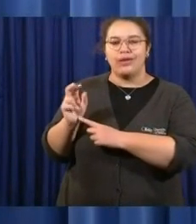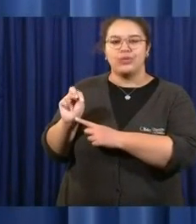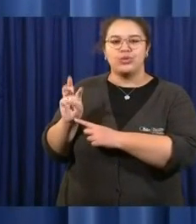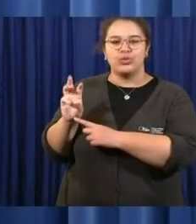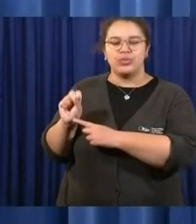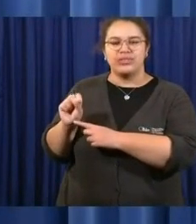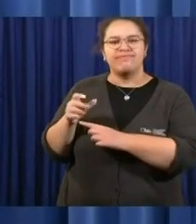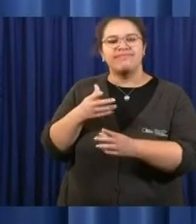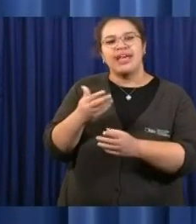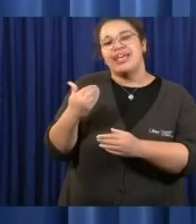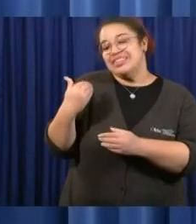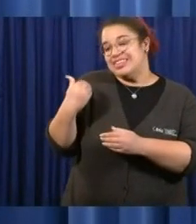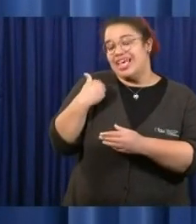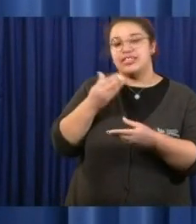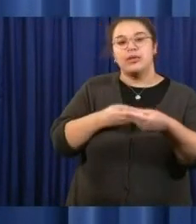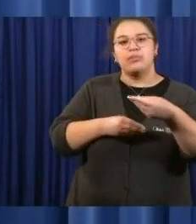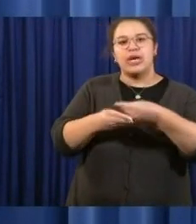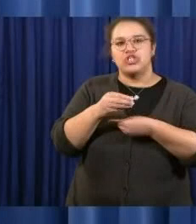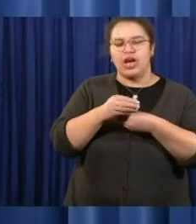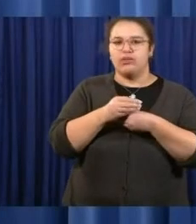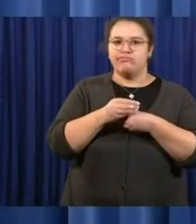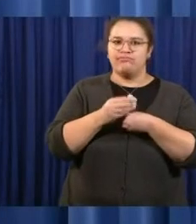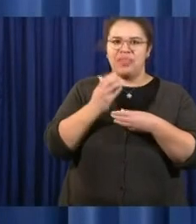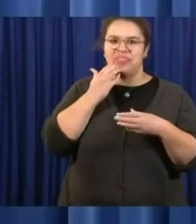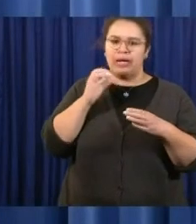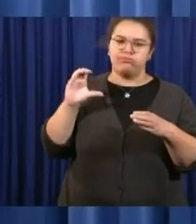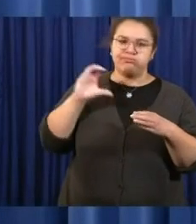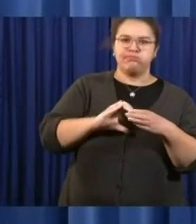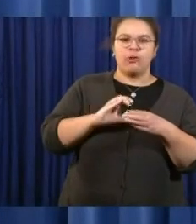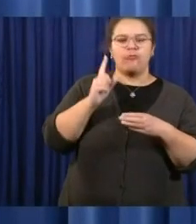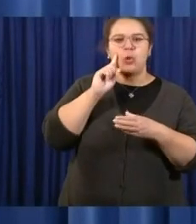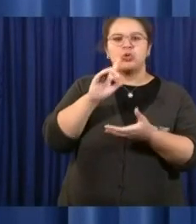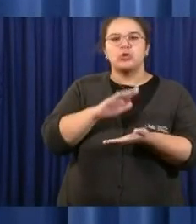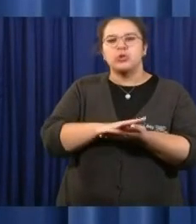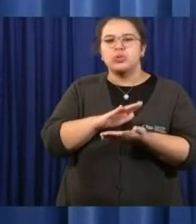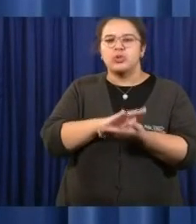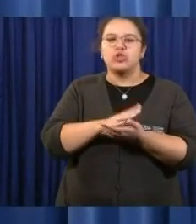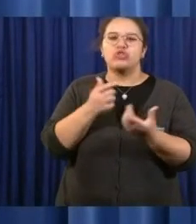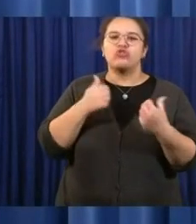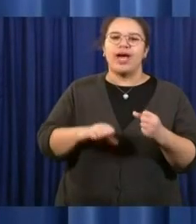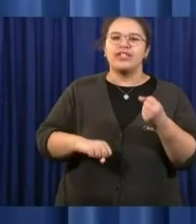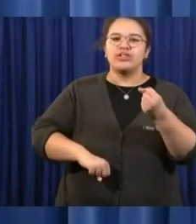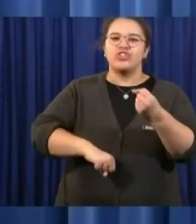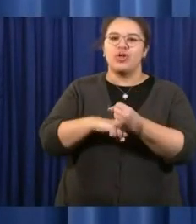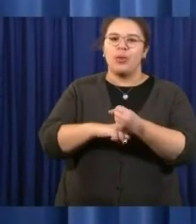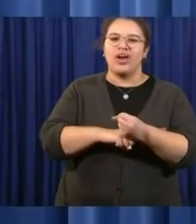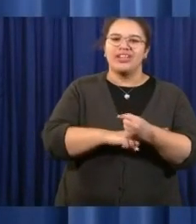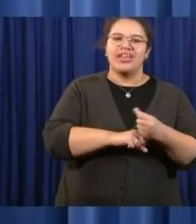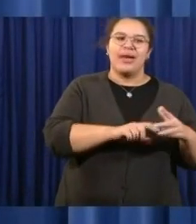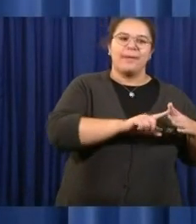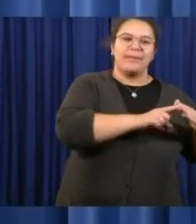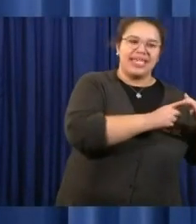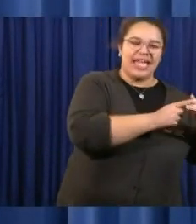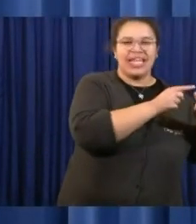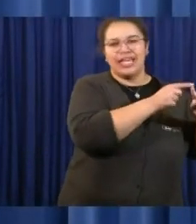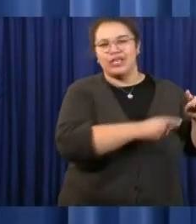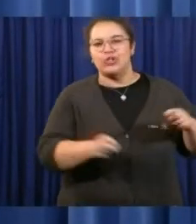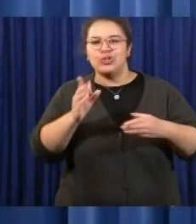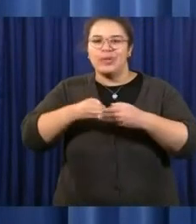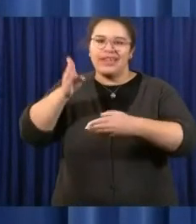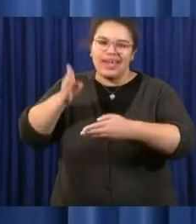helping wraparound services and that. How is what you're announcing today going to affect that? Are those funds going to be slashed as well?